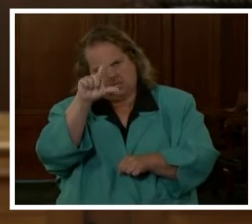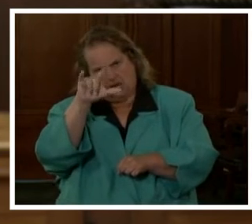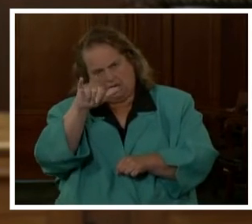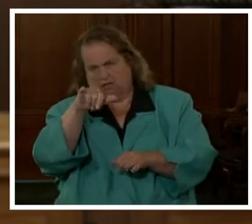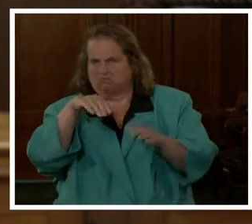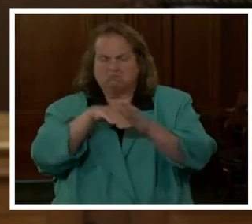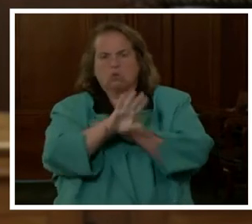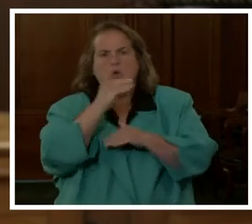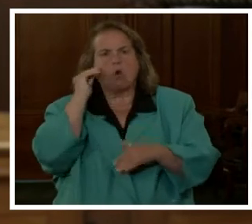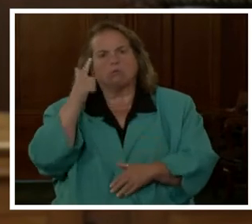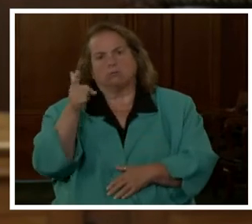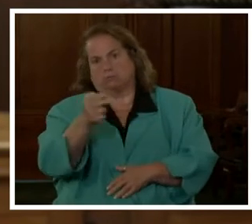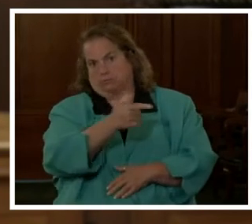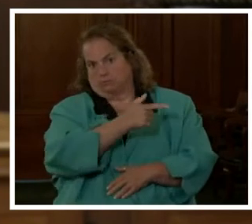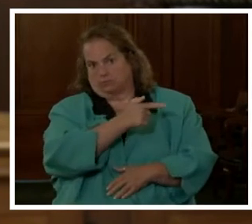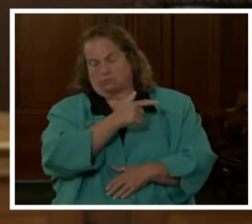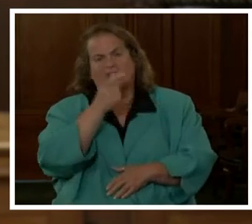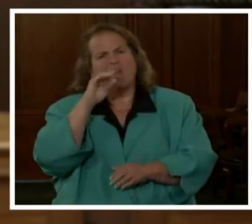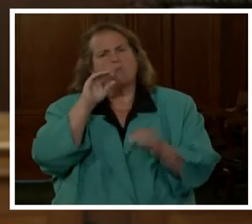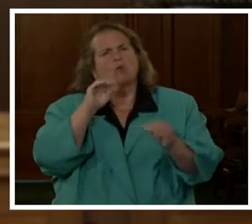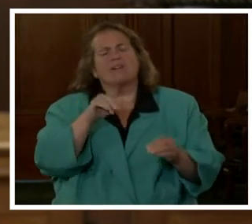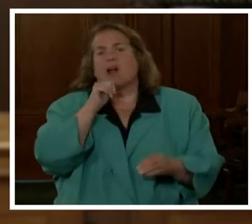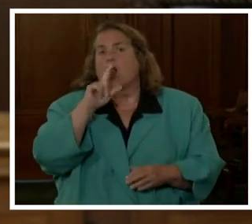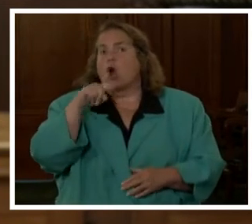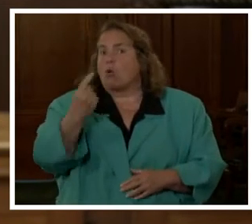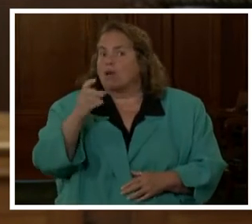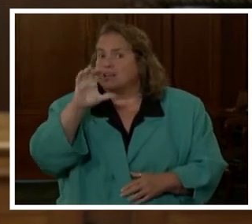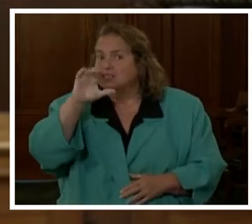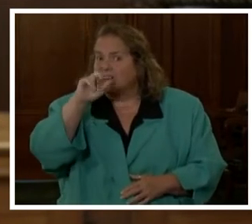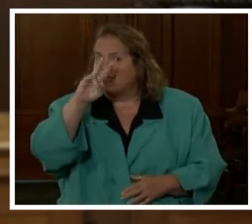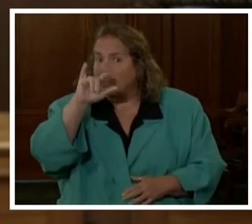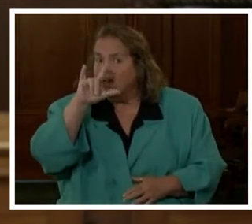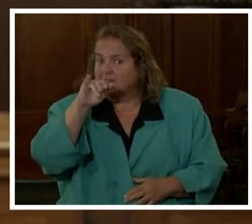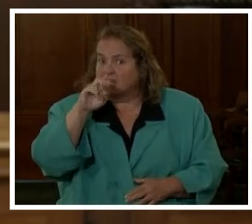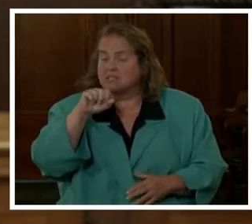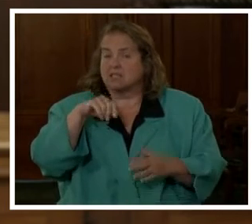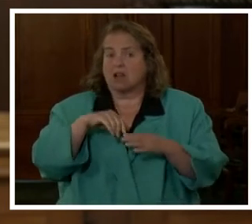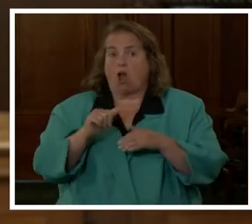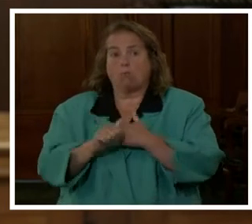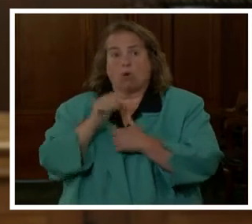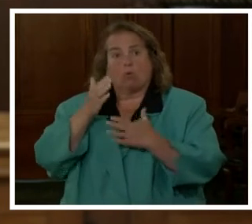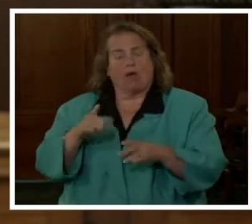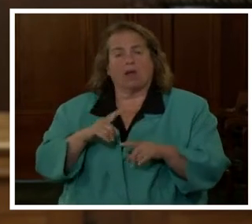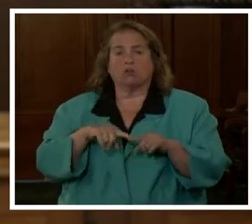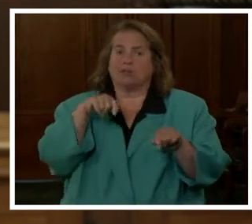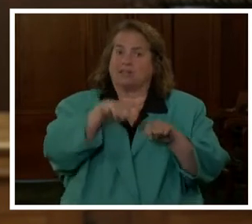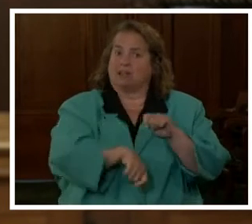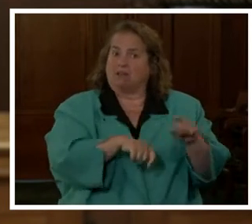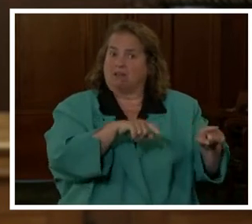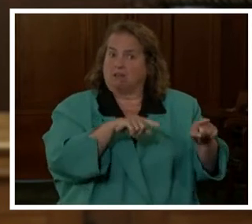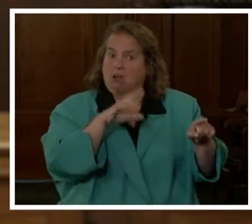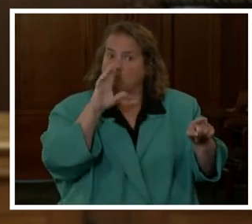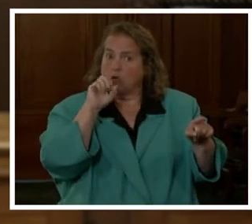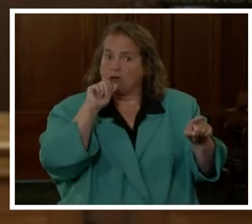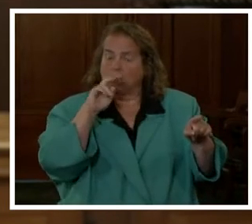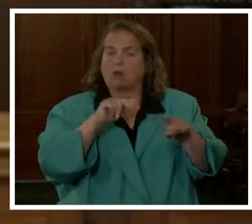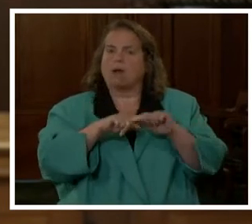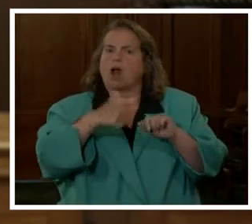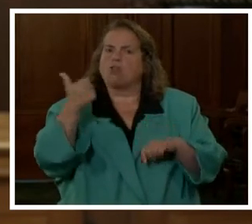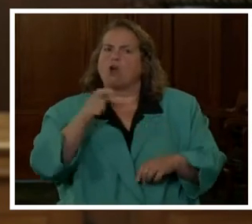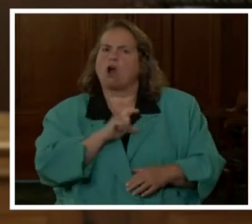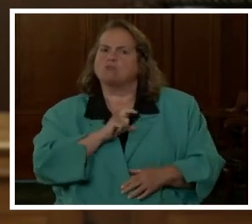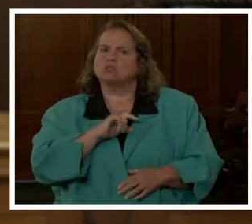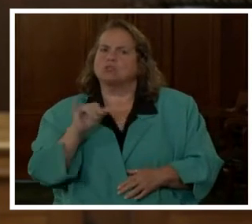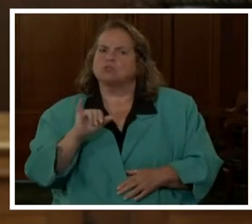know that they put not only civilians in harm's way, killing Brianna, but they also put other officers in harm's way.